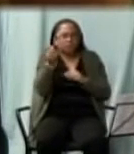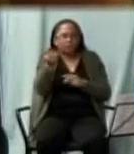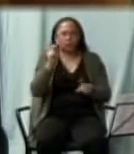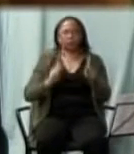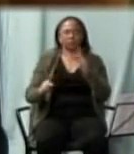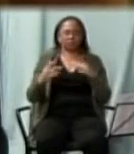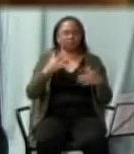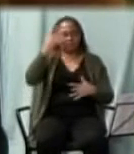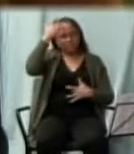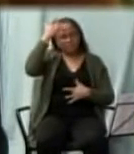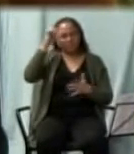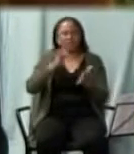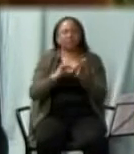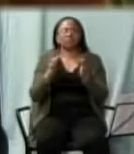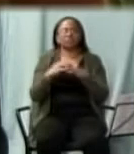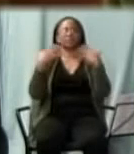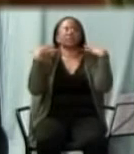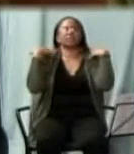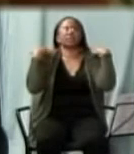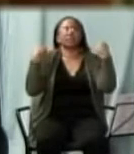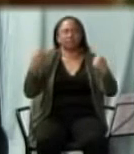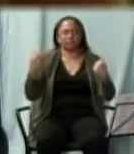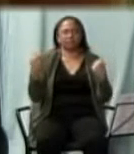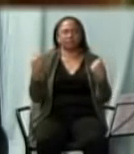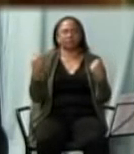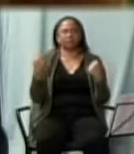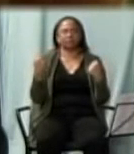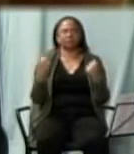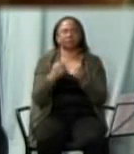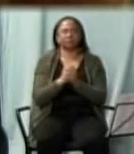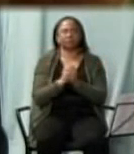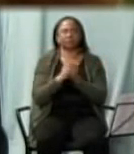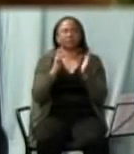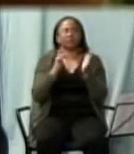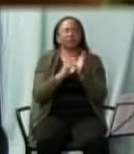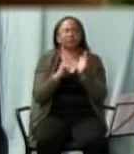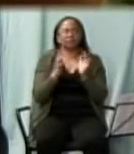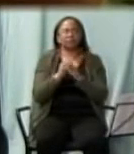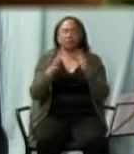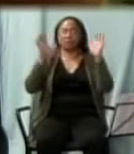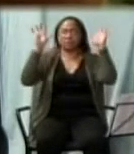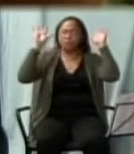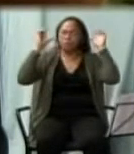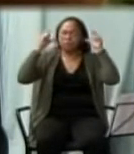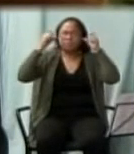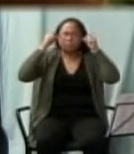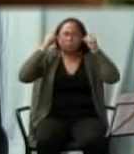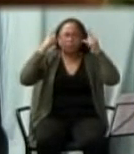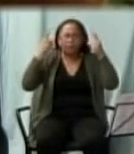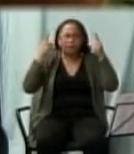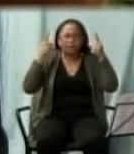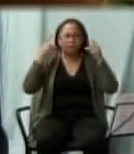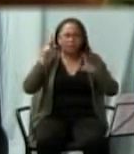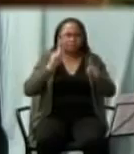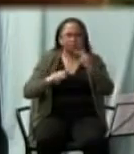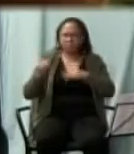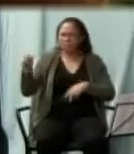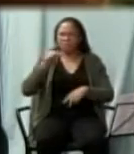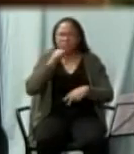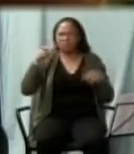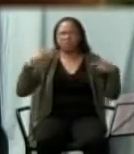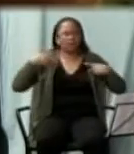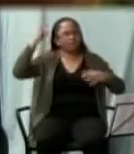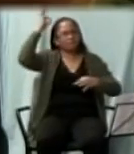people by laying his hands on them, he was amazed at their lack of faith.